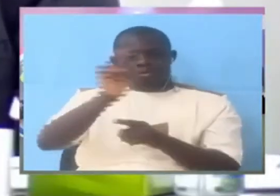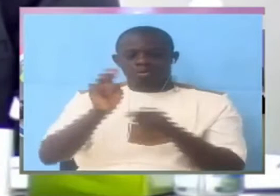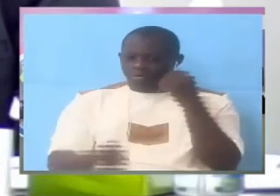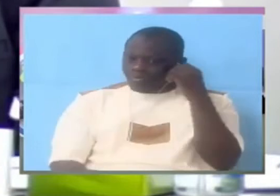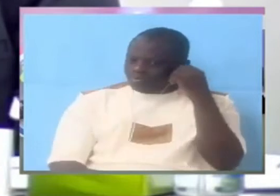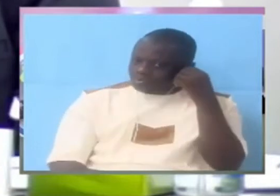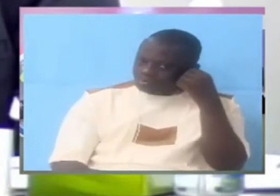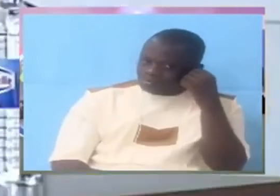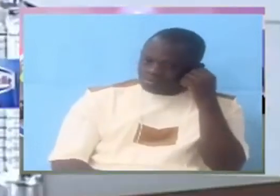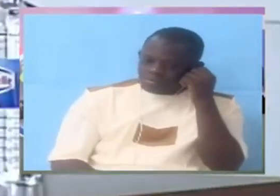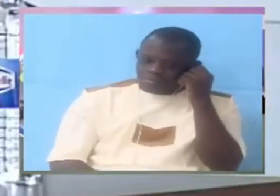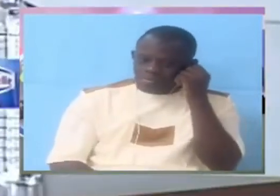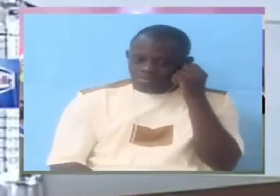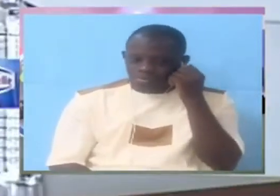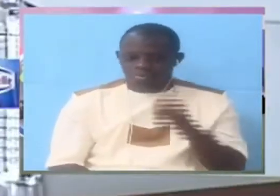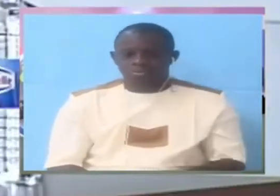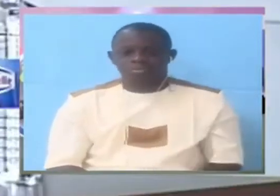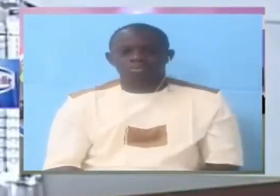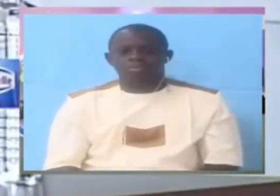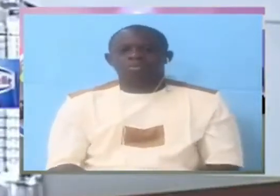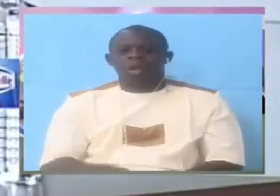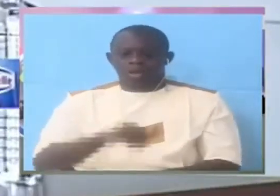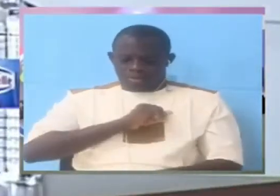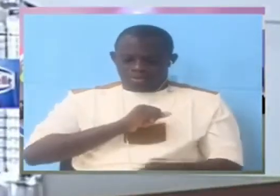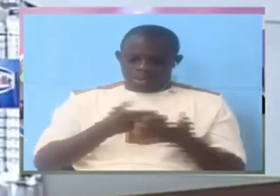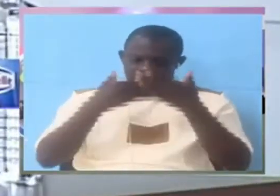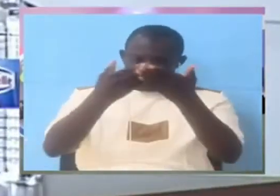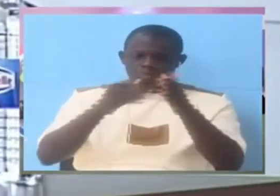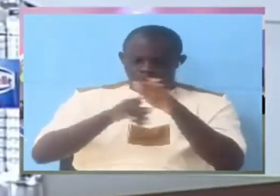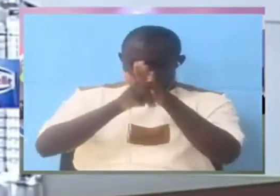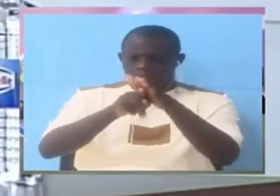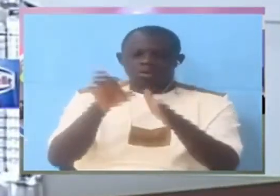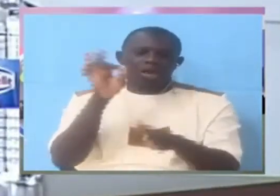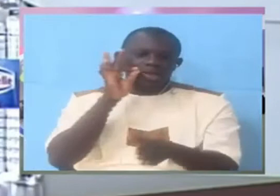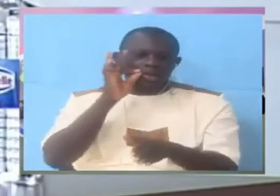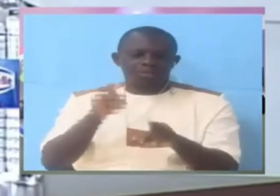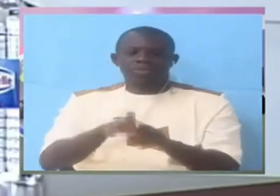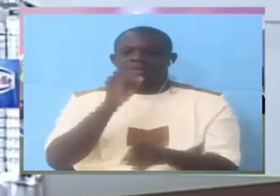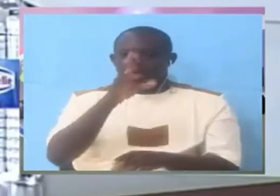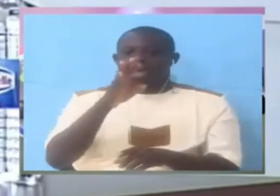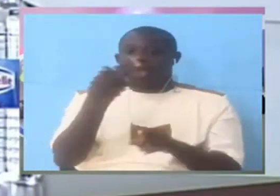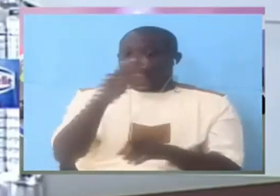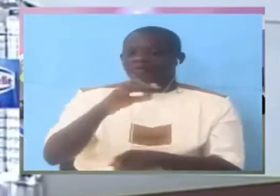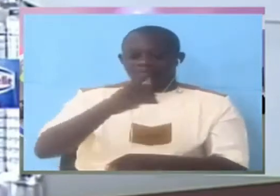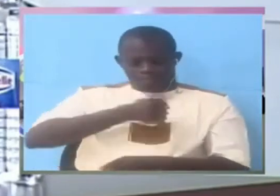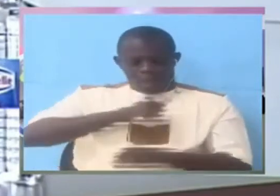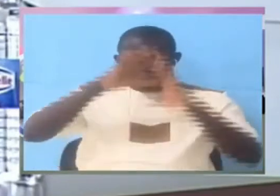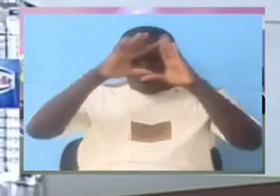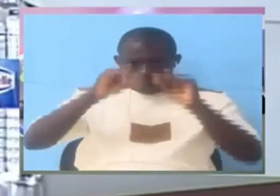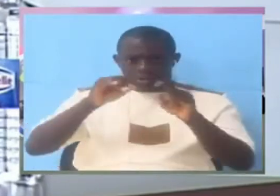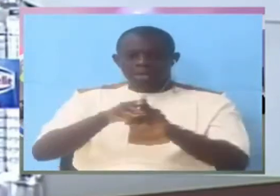I give you an example I said if it is my department to arrest somebody I want to